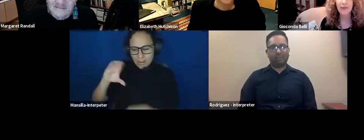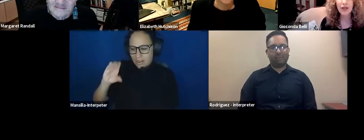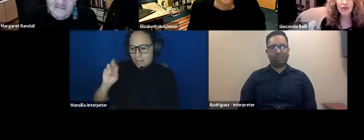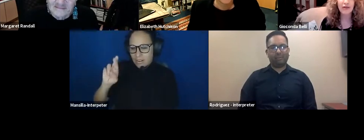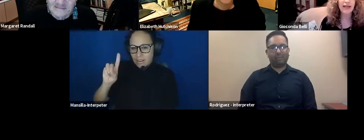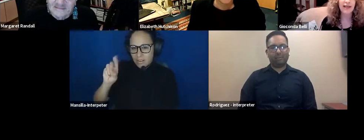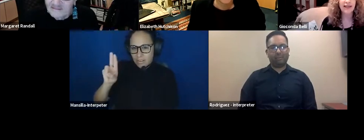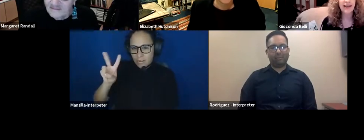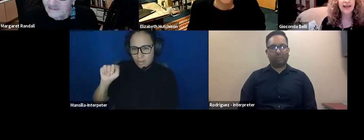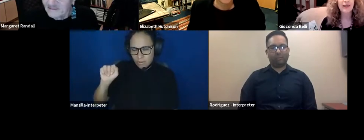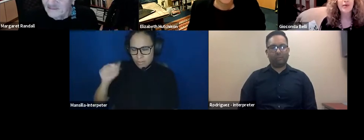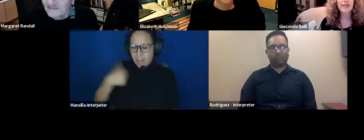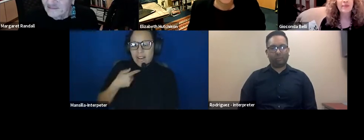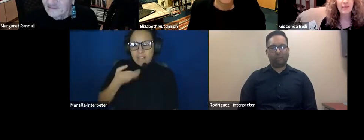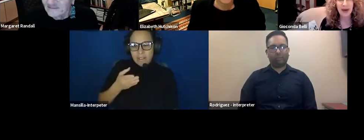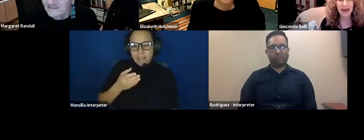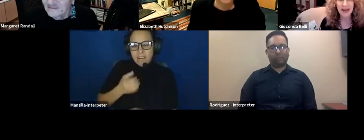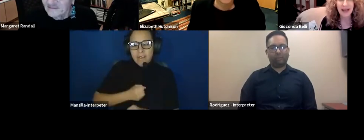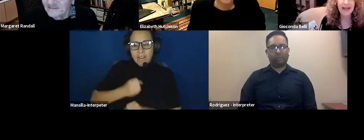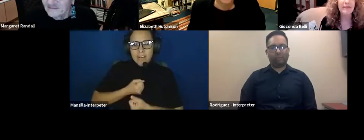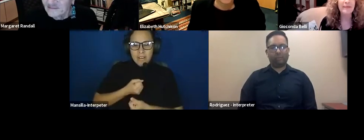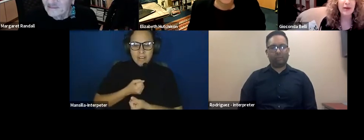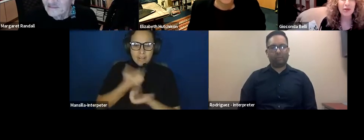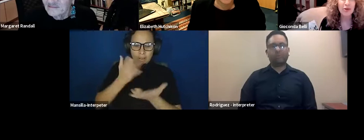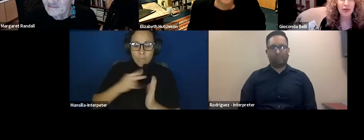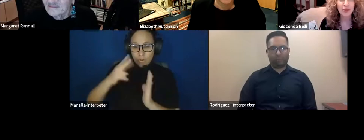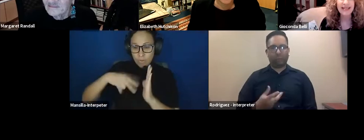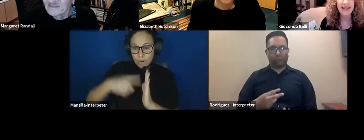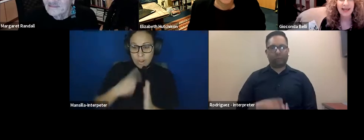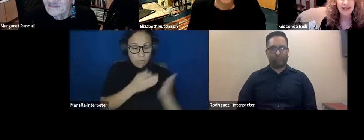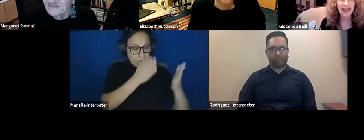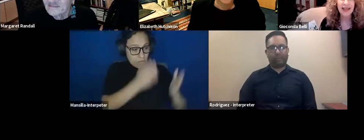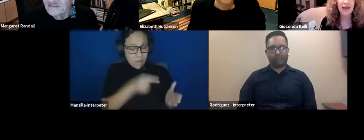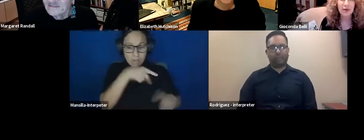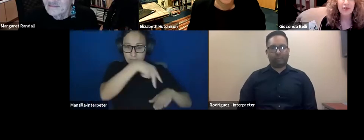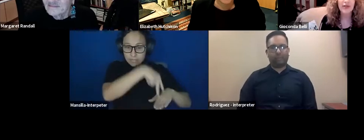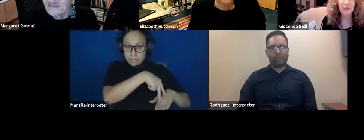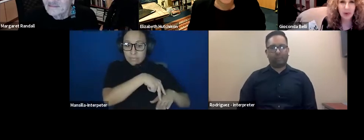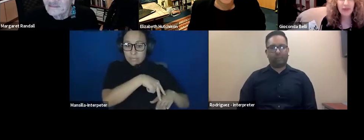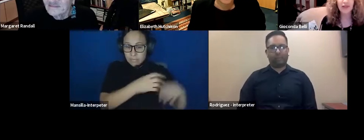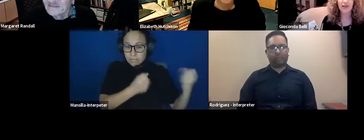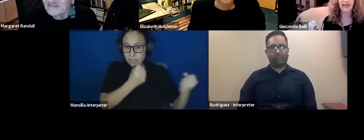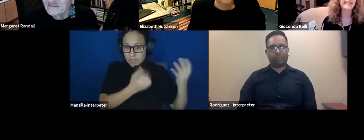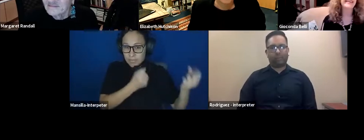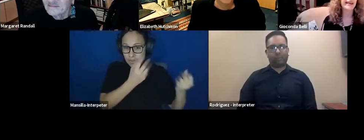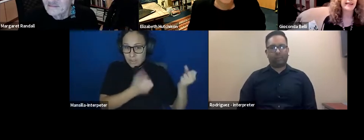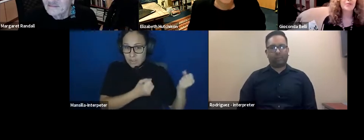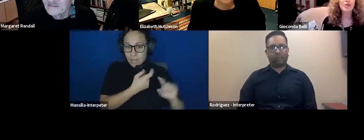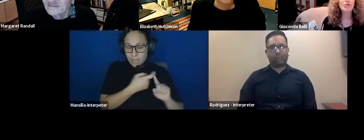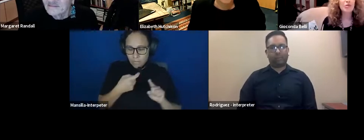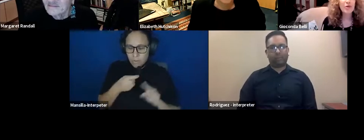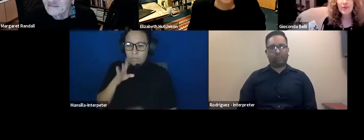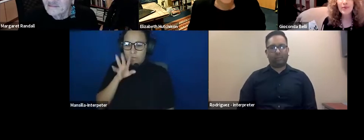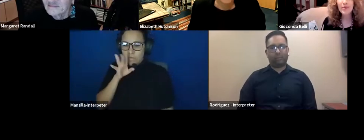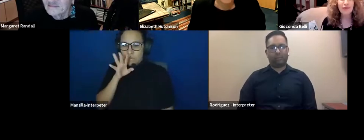a poetry reading, and there was a person who was doing sign language of the poetry, and